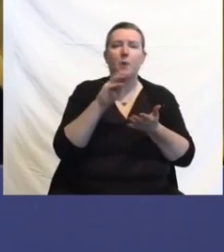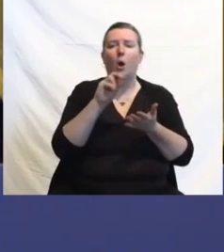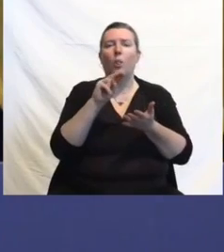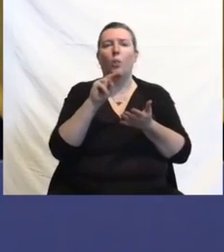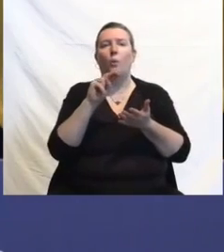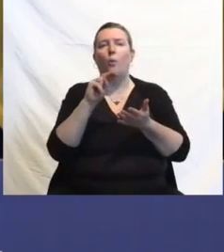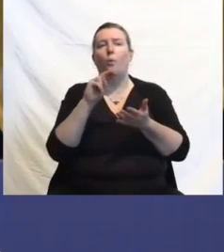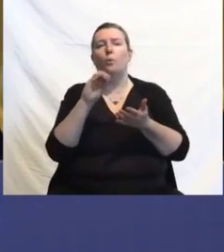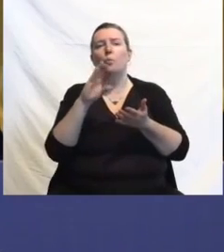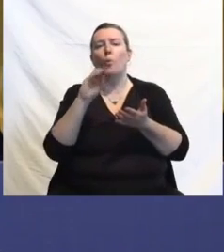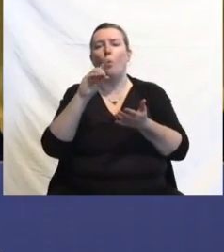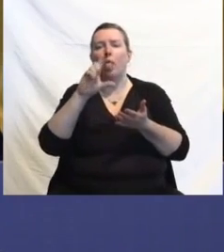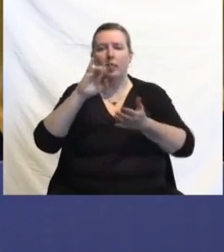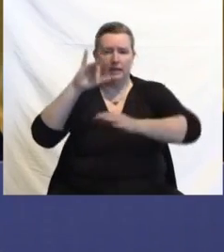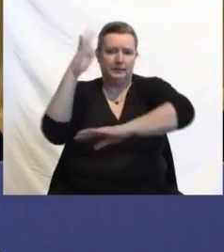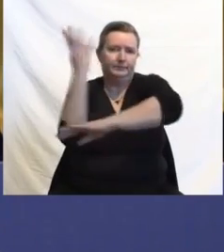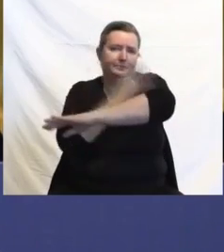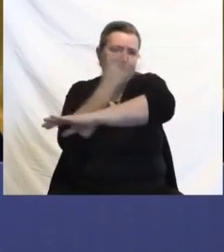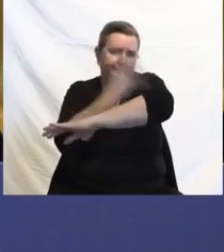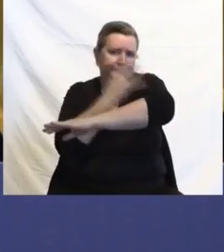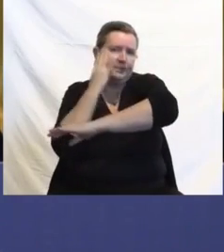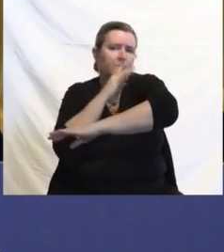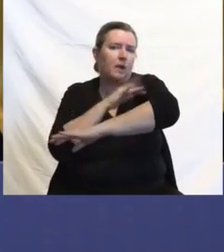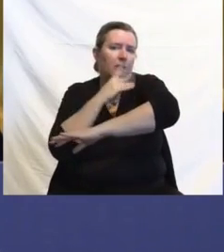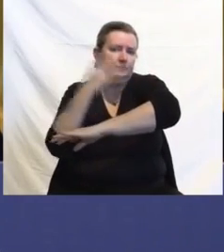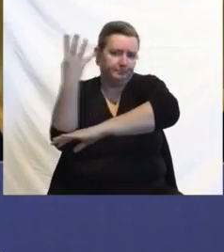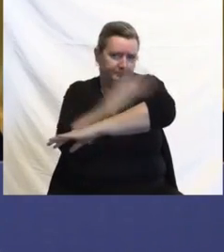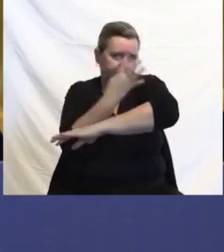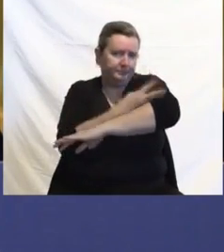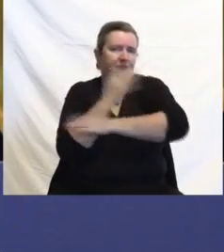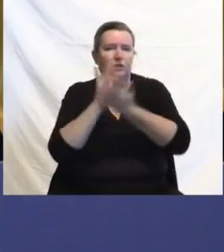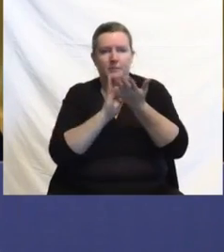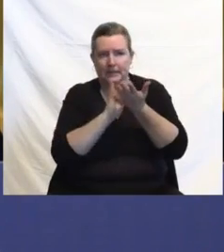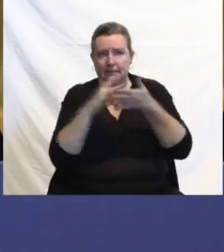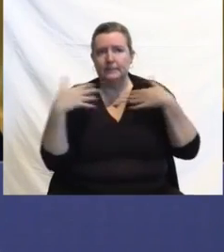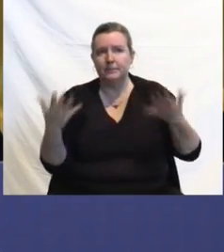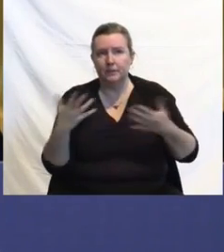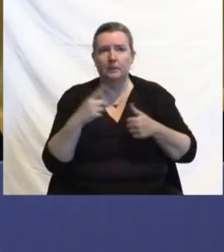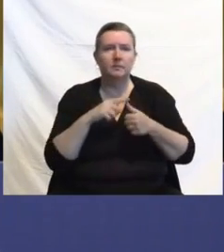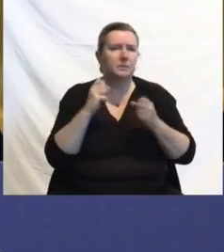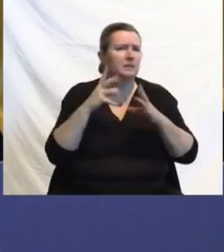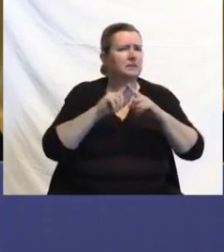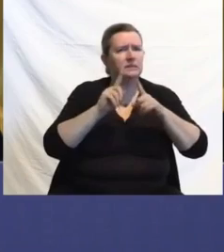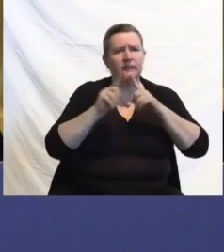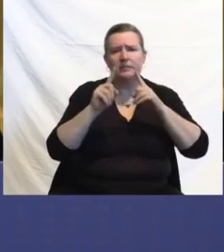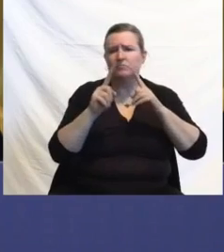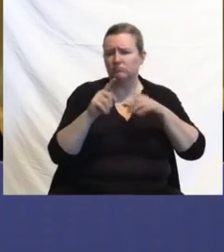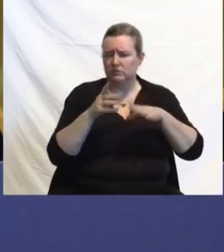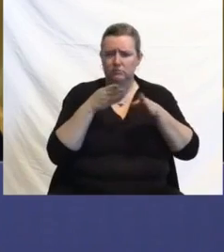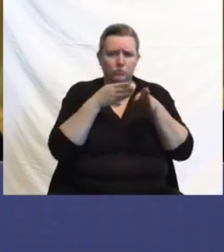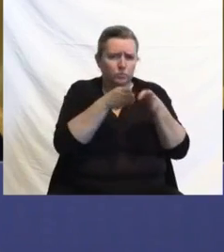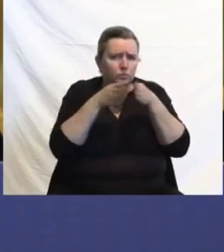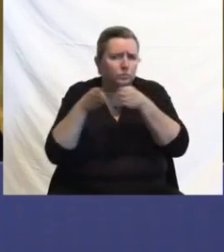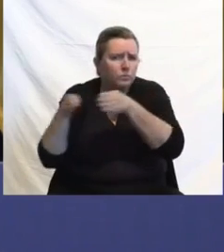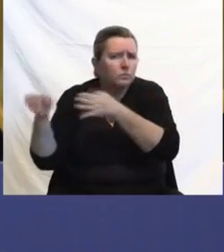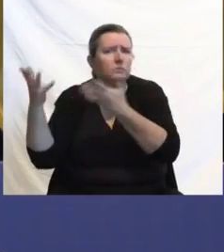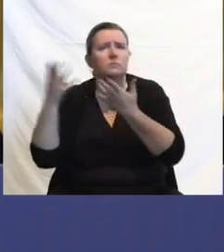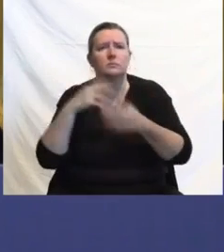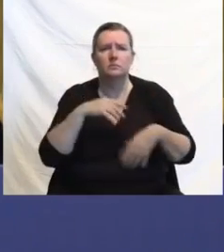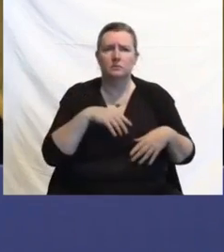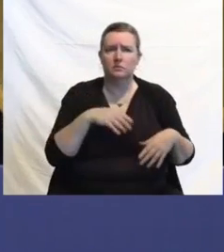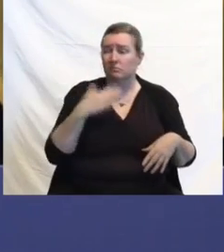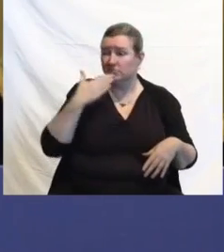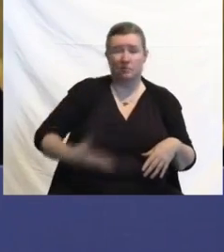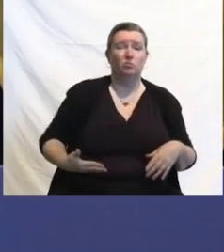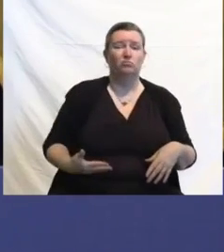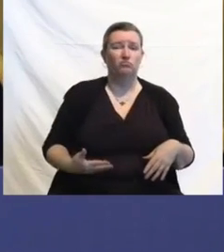antivirals. There's a lot more tools in our toolbox. Thank God. Thank you for those. Trish,